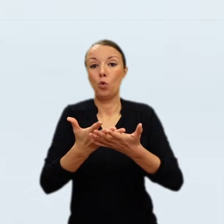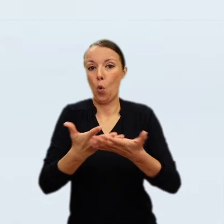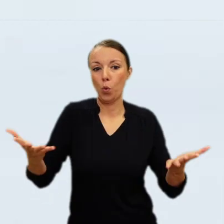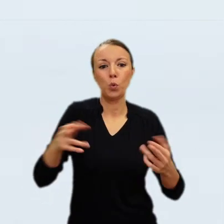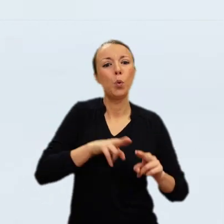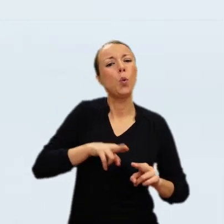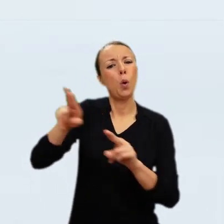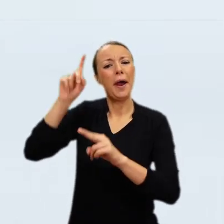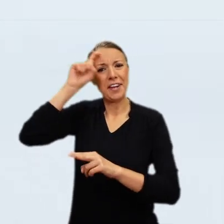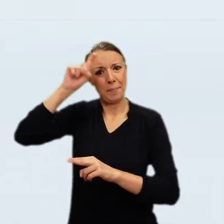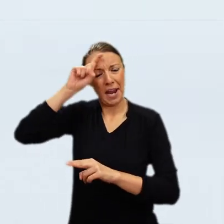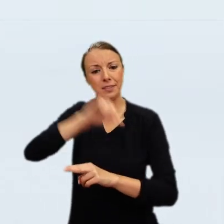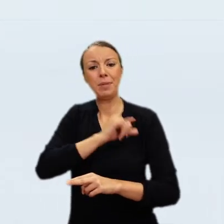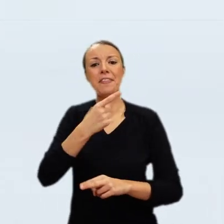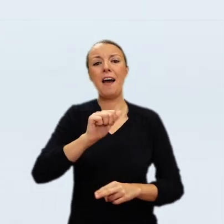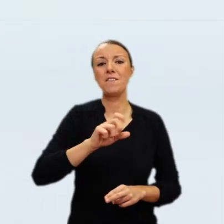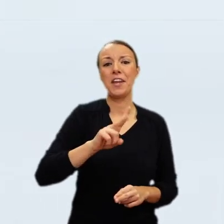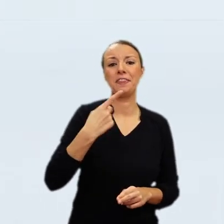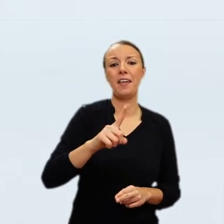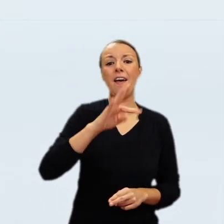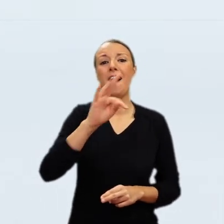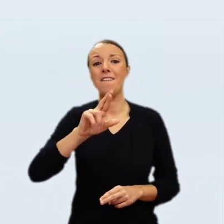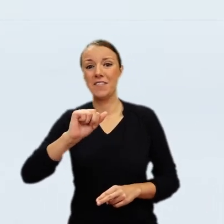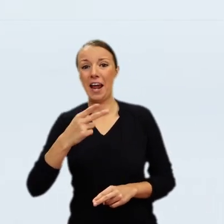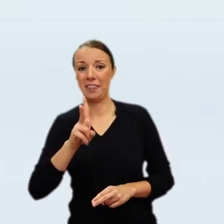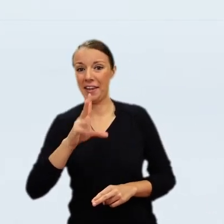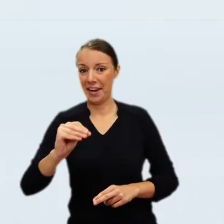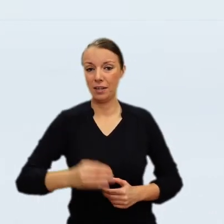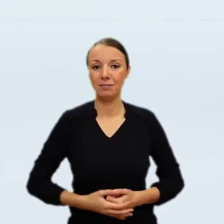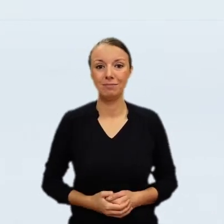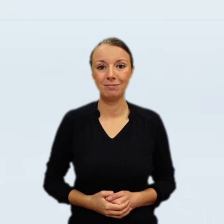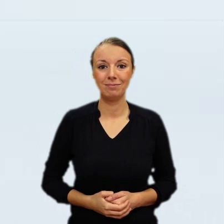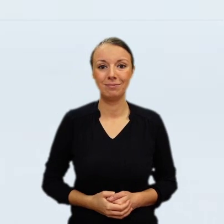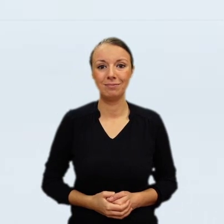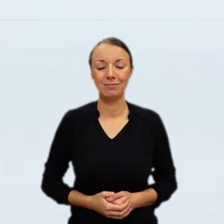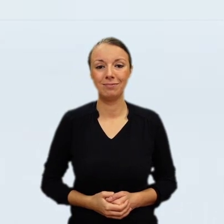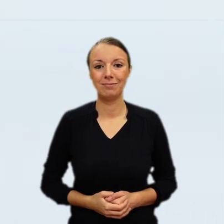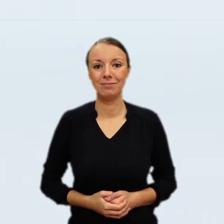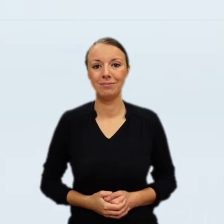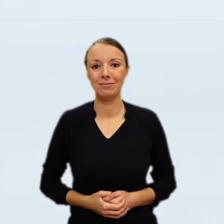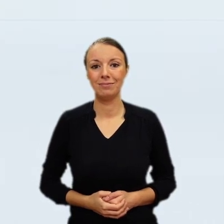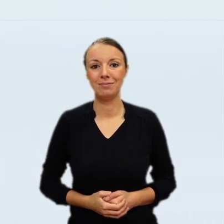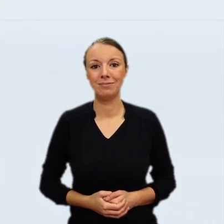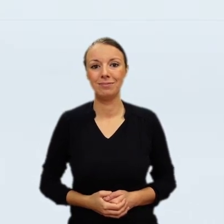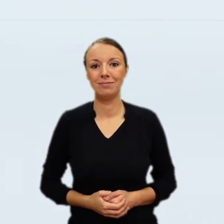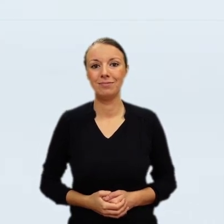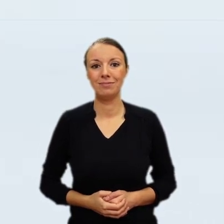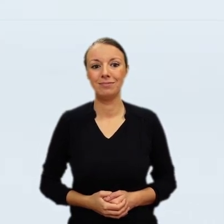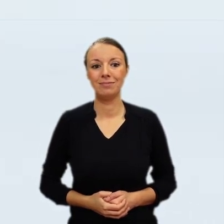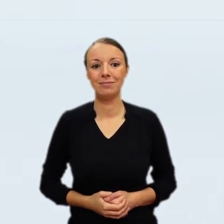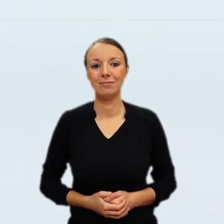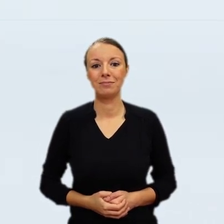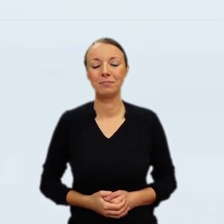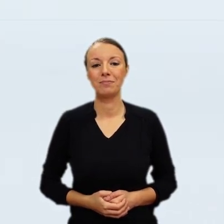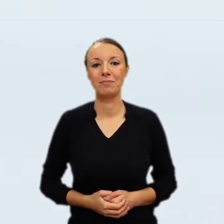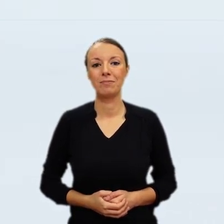1791 and 1910, the Rembrandt had one of the frames which followed the consistent design made for the King's collection in